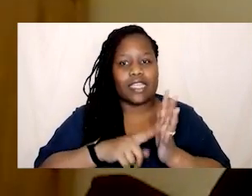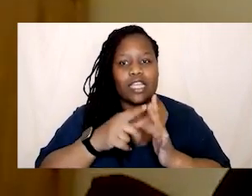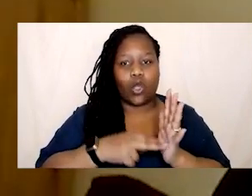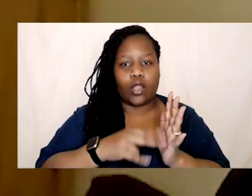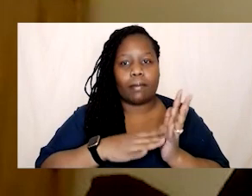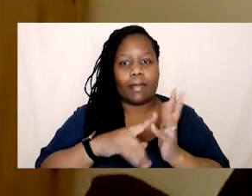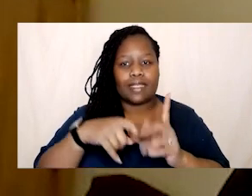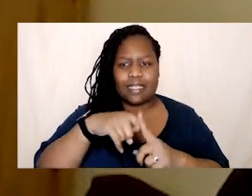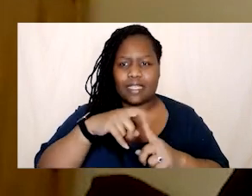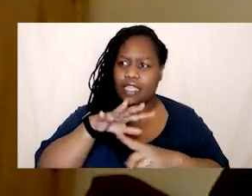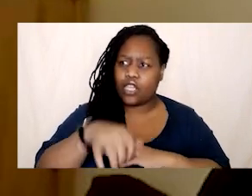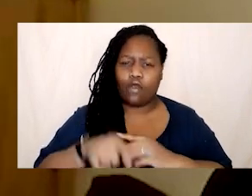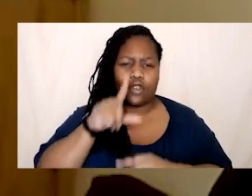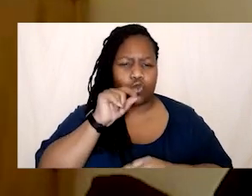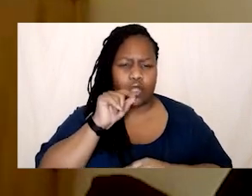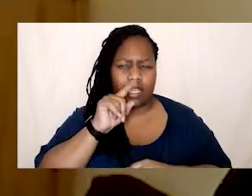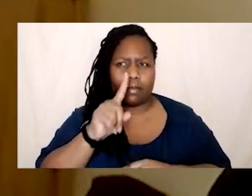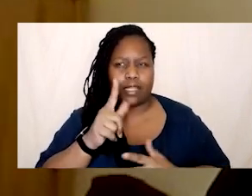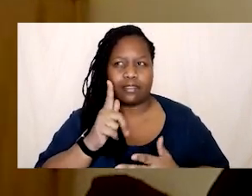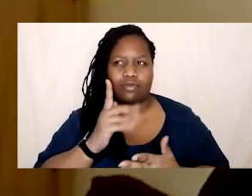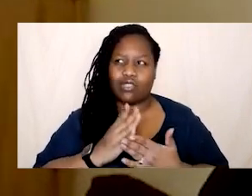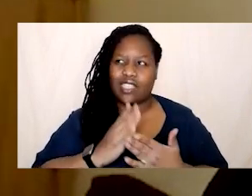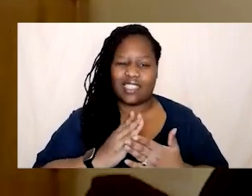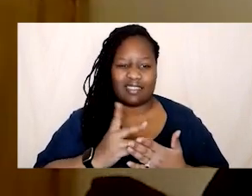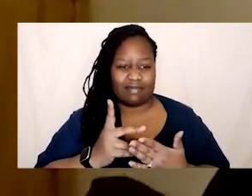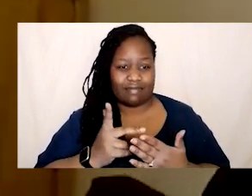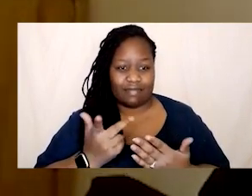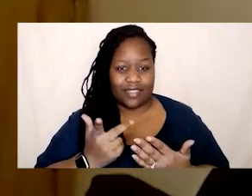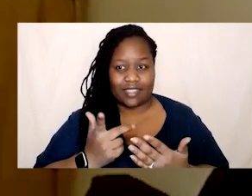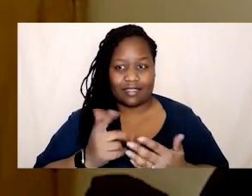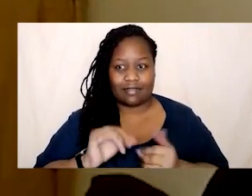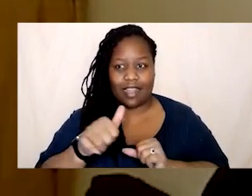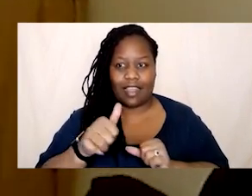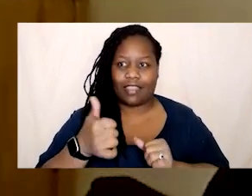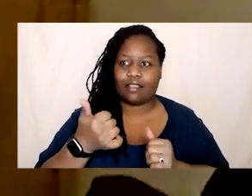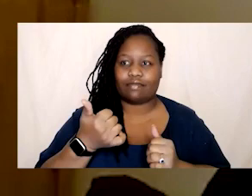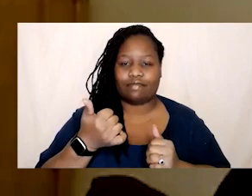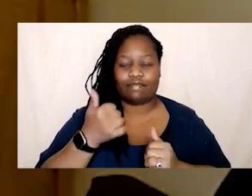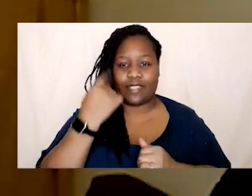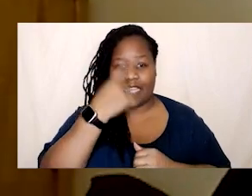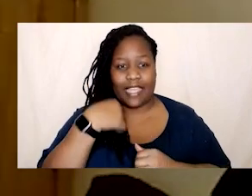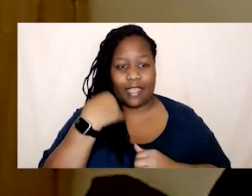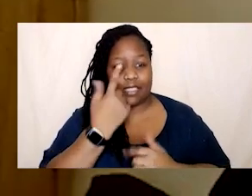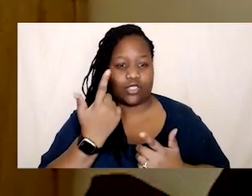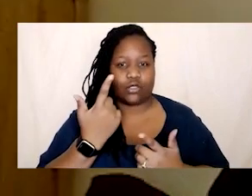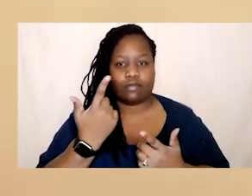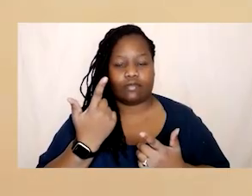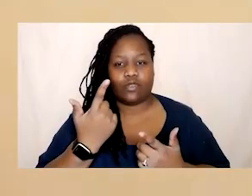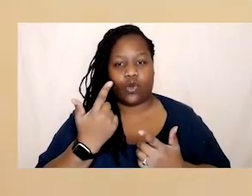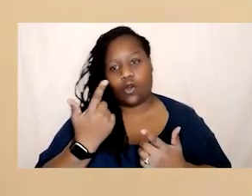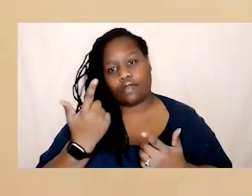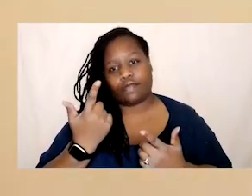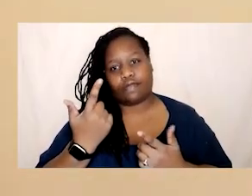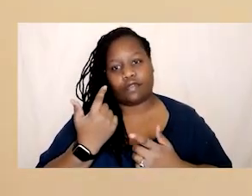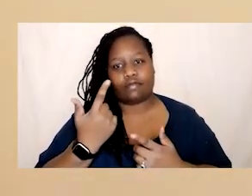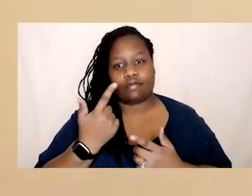we had a conversation recently, where you were like, you know, it's just, it's just another head of white supremacy. Have you got any reflections on that? It really